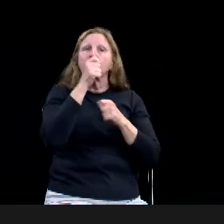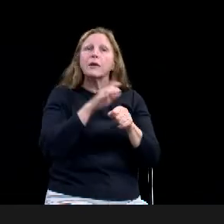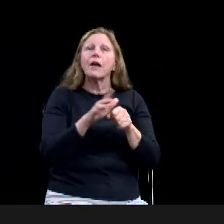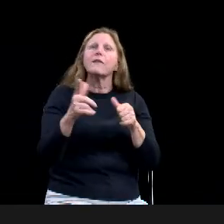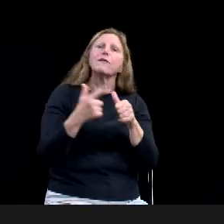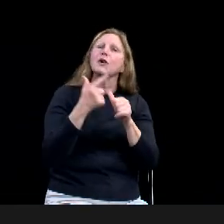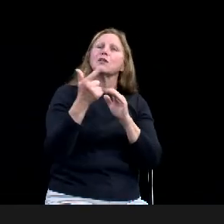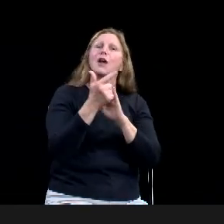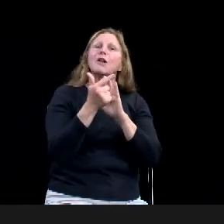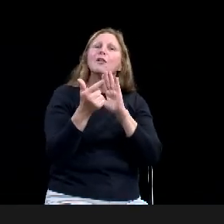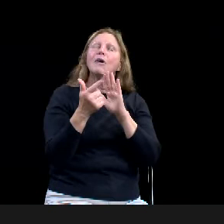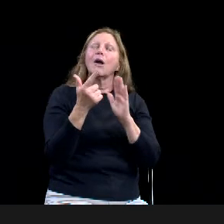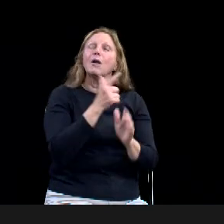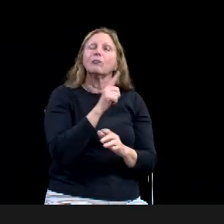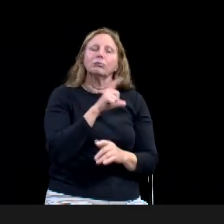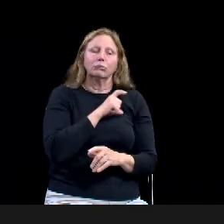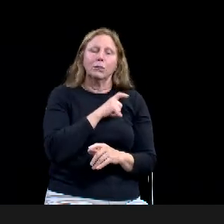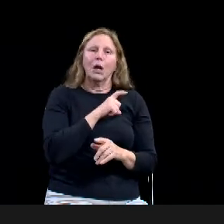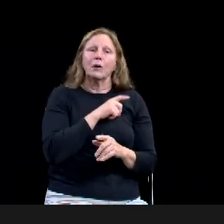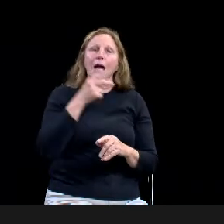What does it represent?